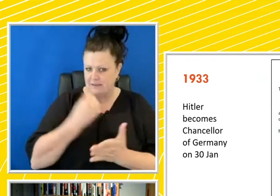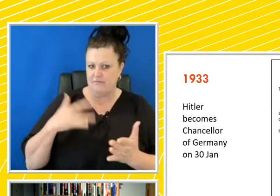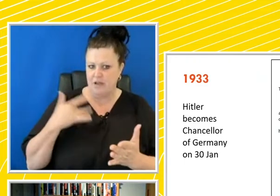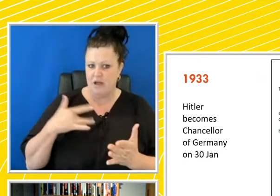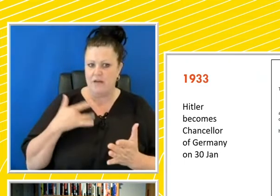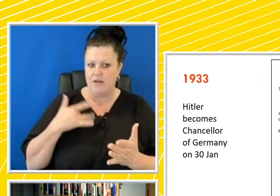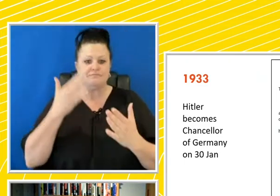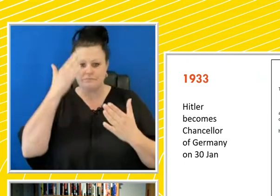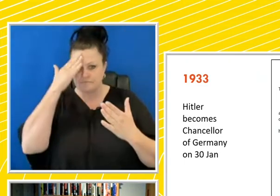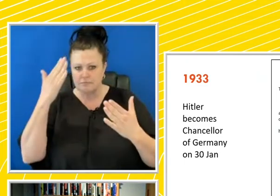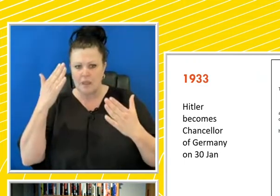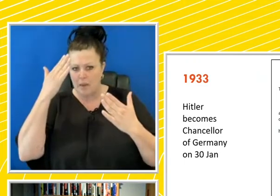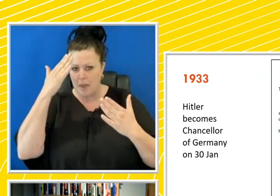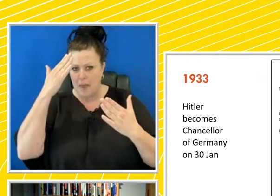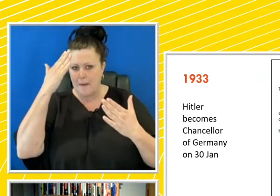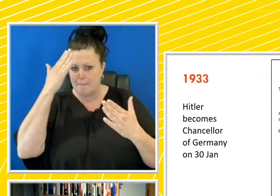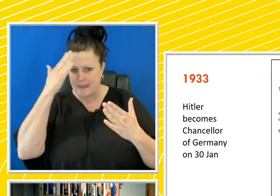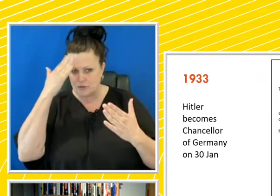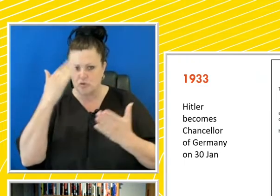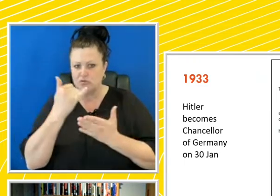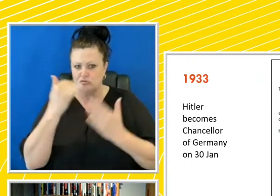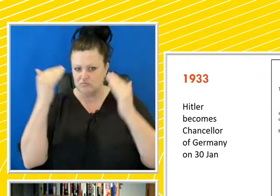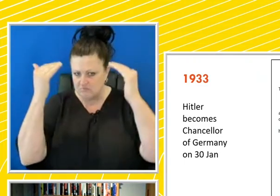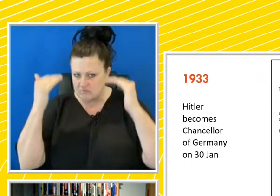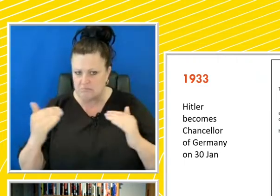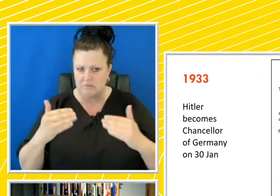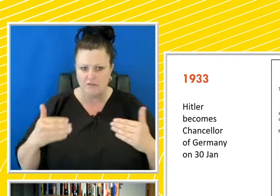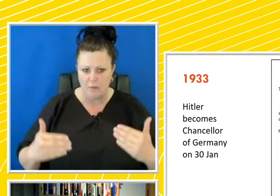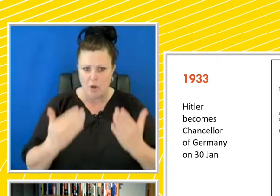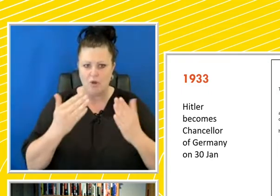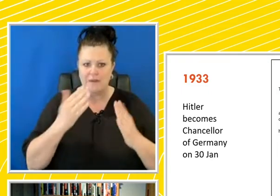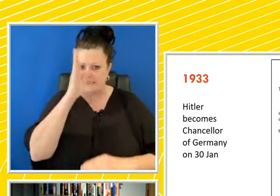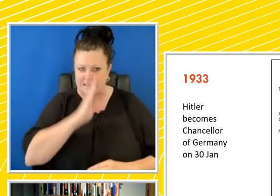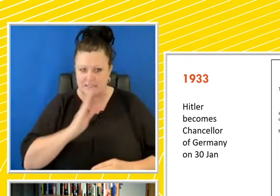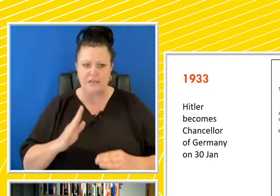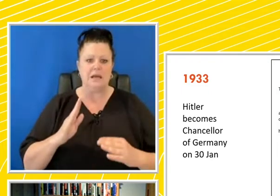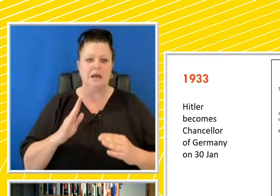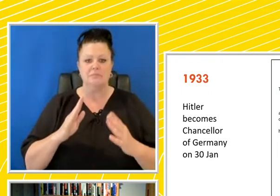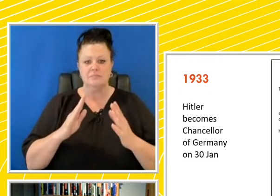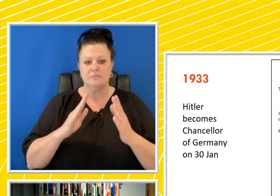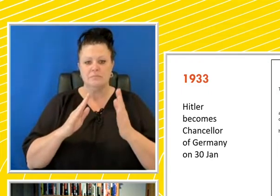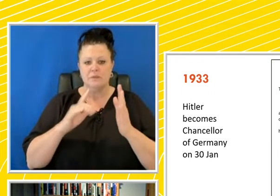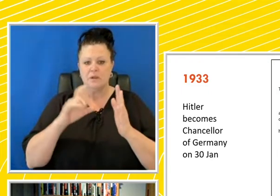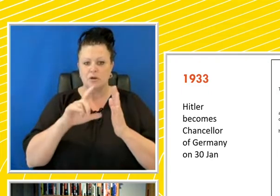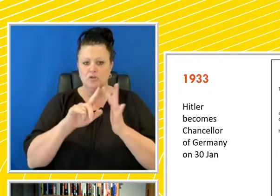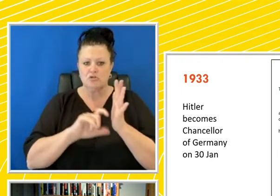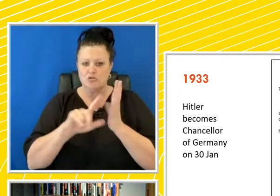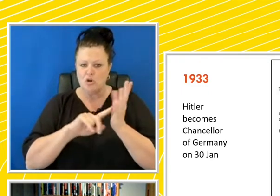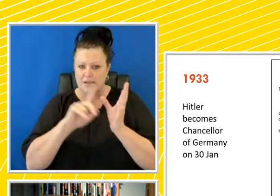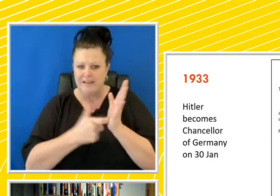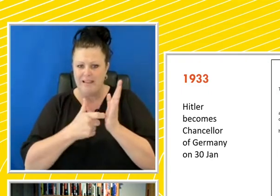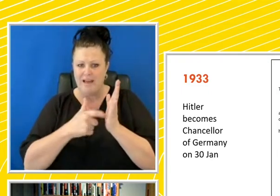schizophrenics, what they call manic depressive lunacy, hereditary epilepsy, but also blindness,